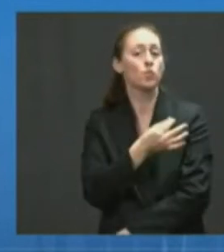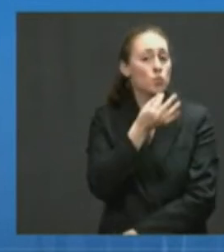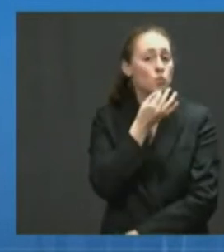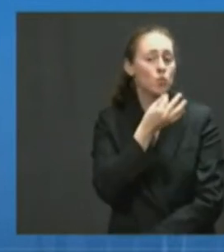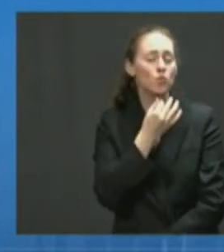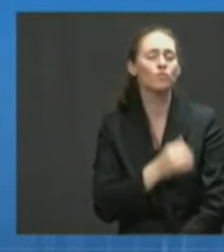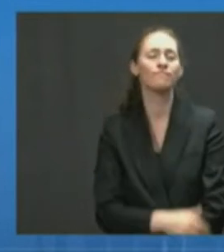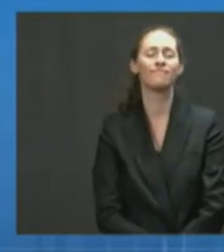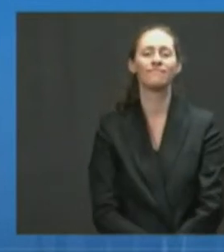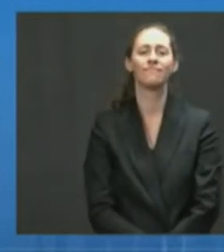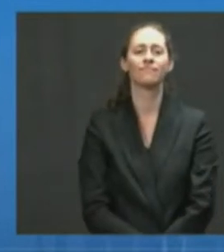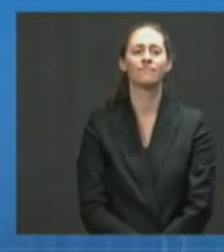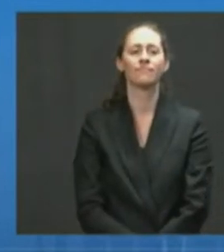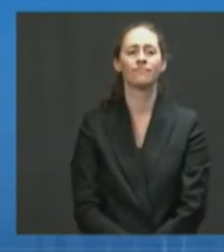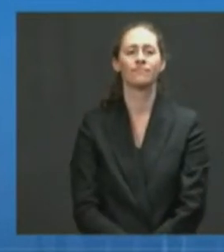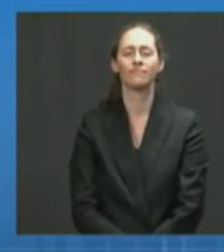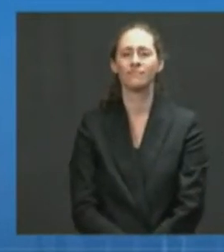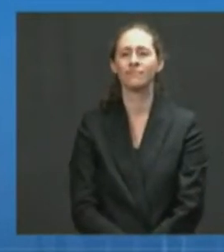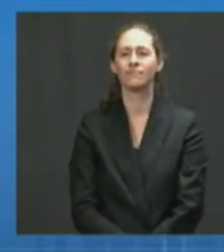Next question.